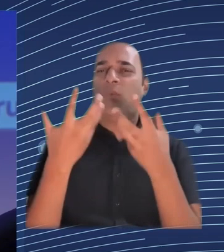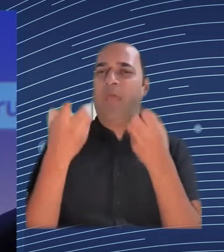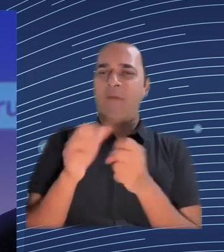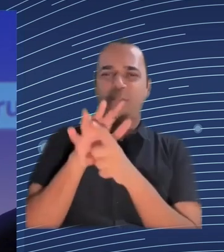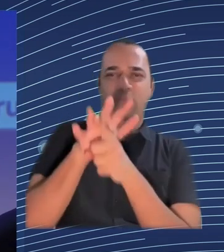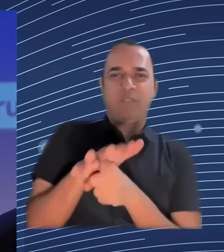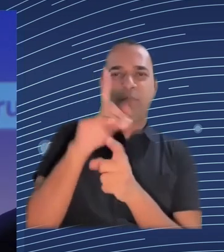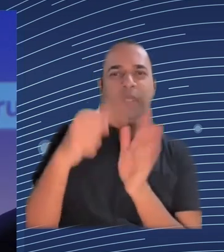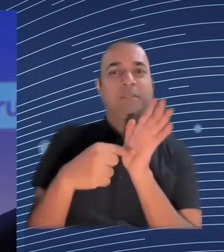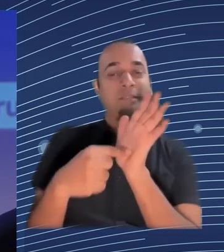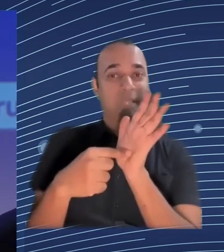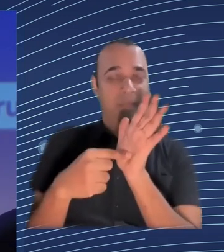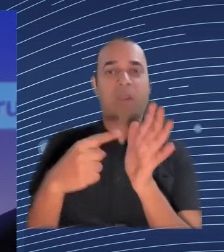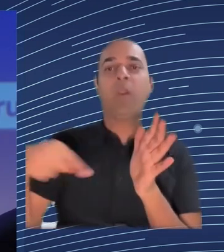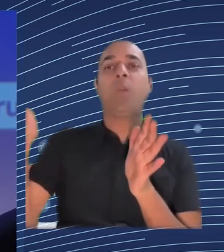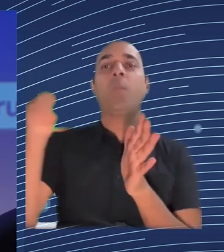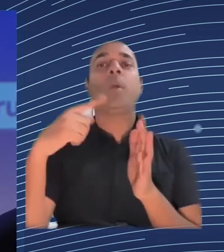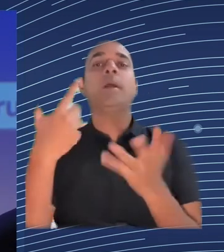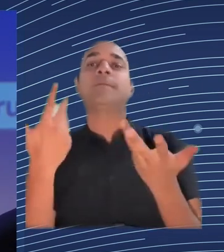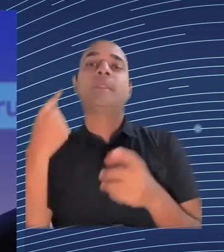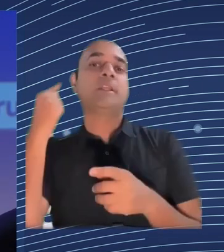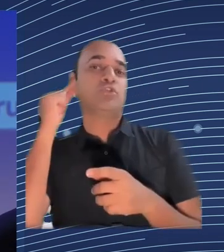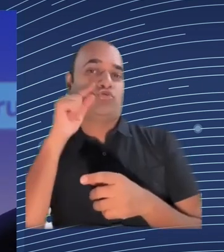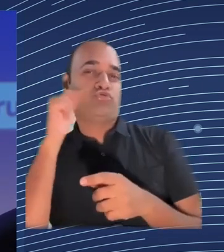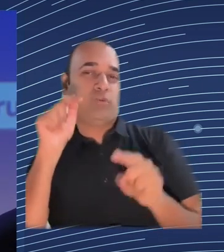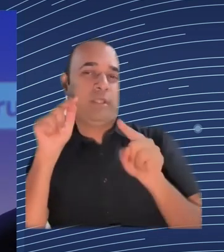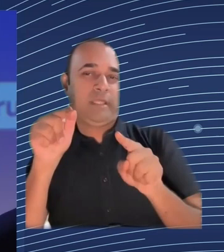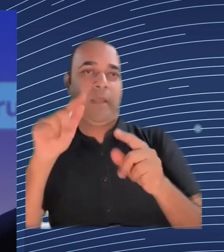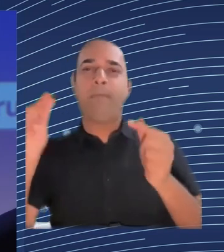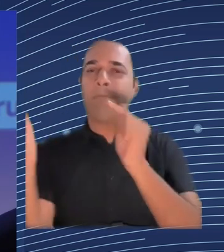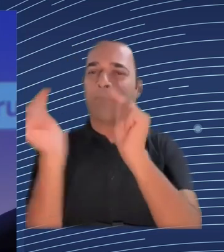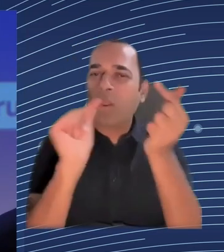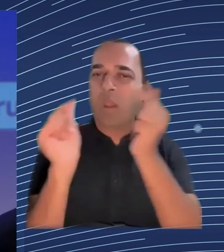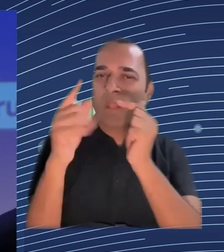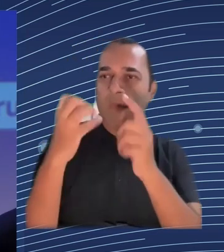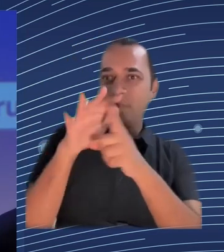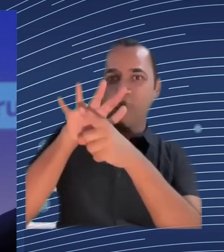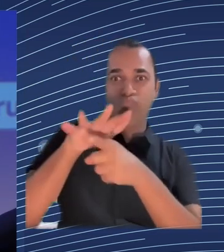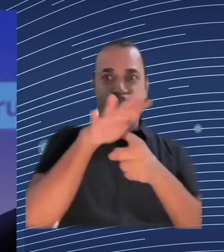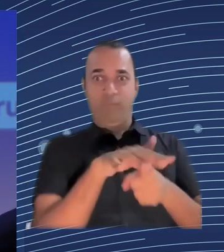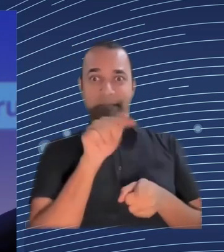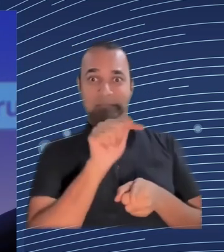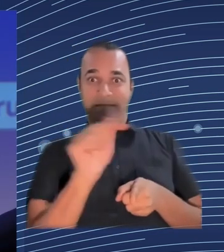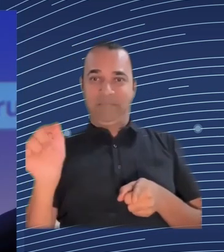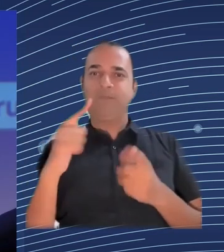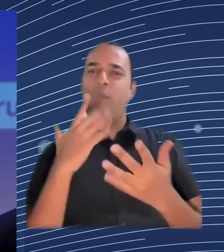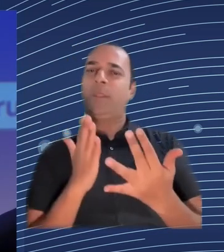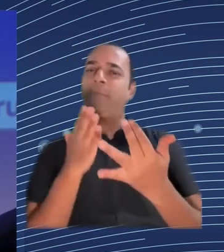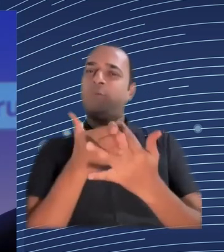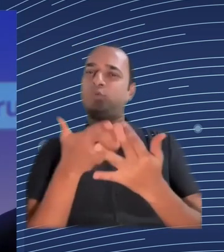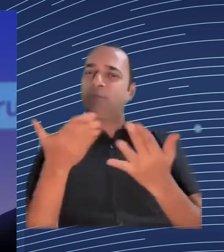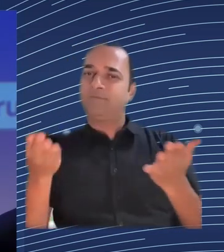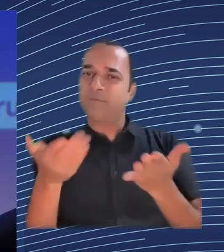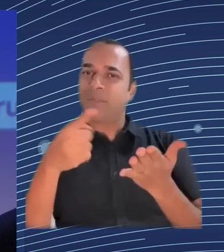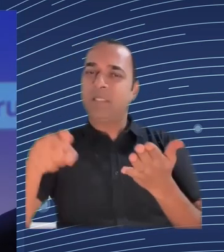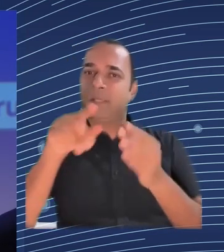are not ready today to deal with that without help of the public administration thank you thanks a